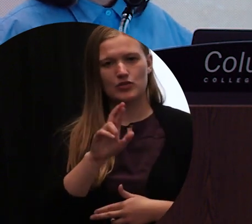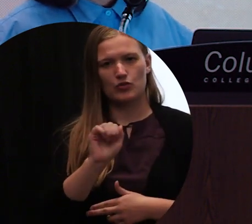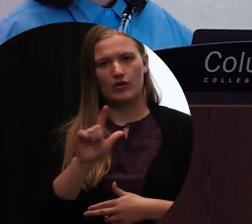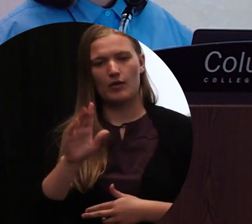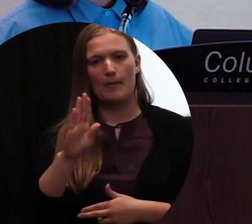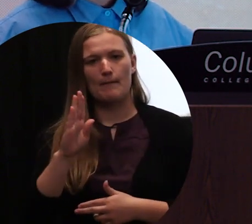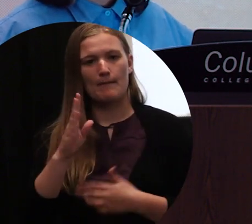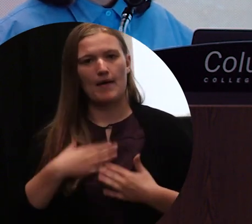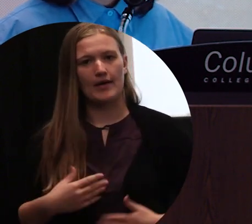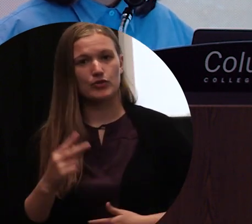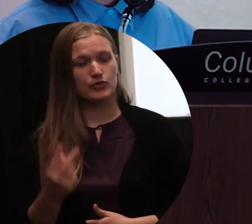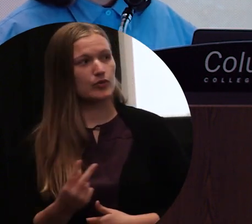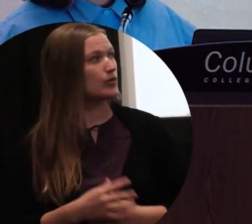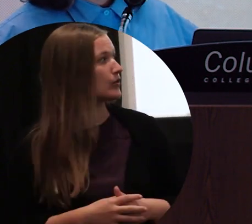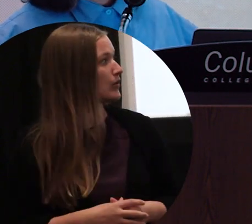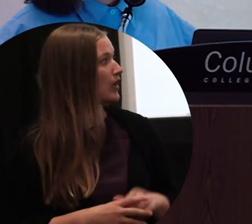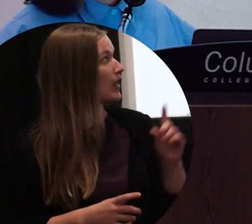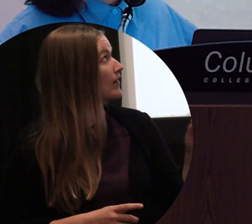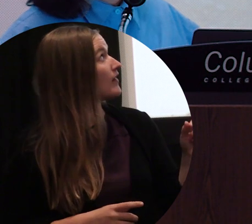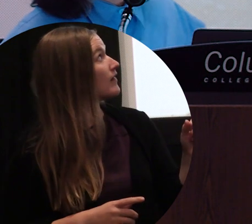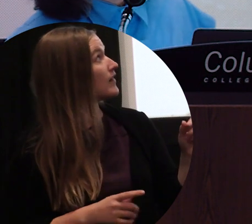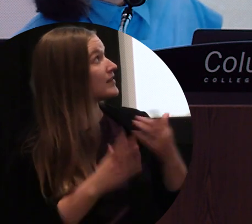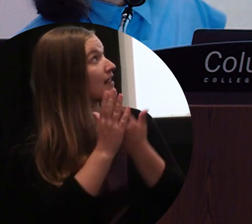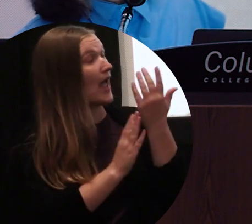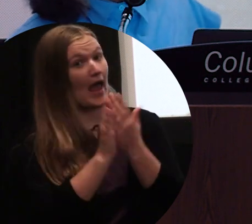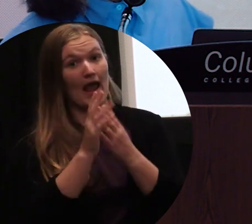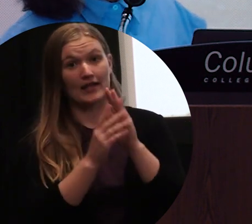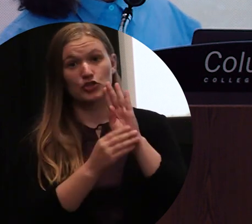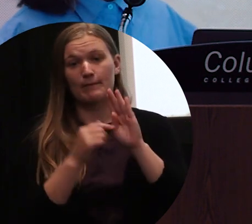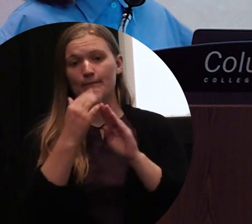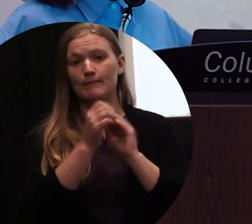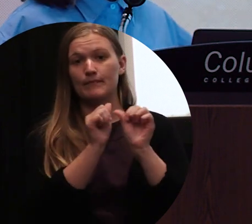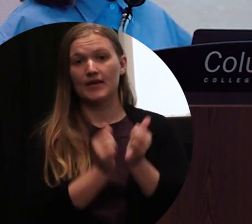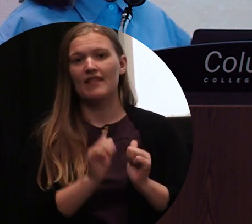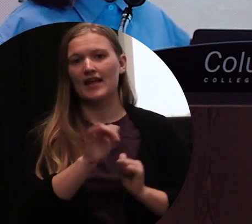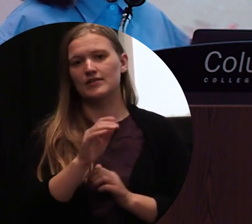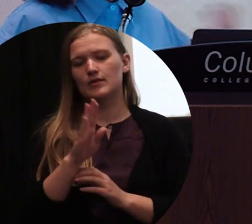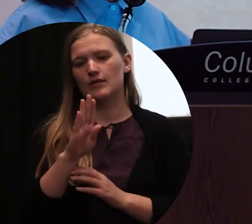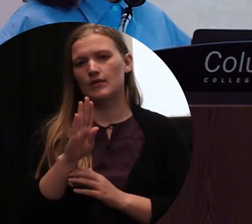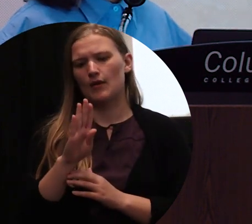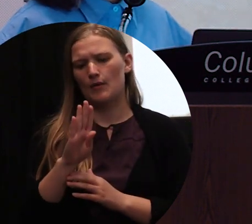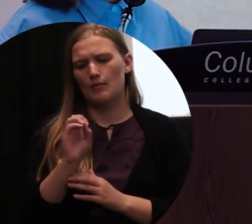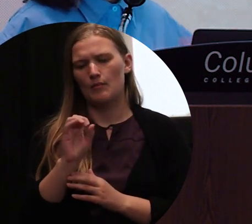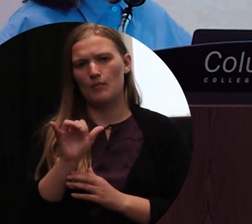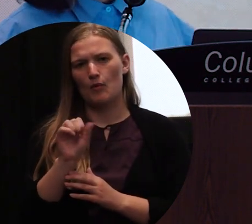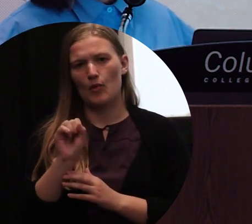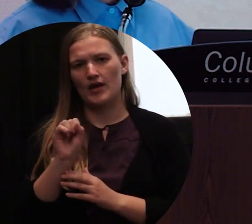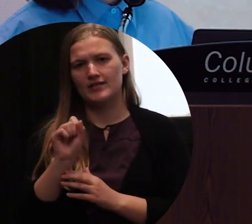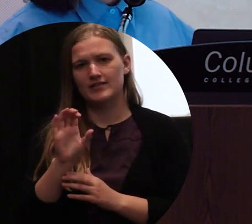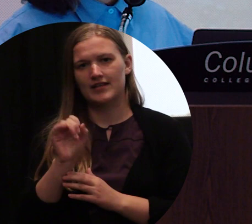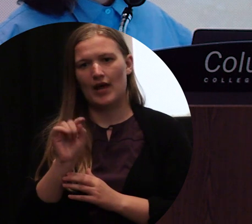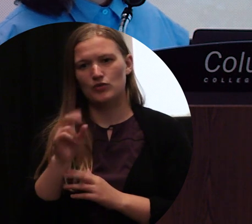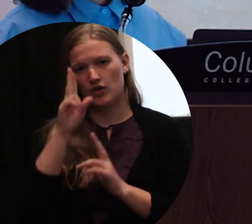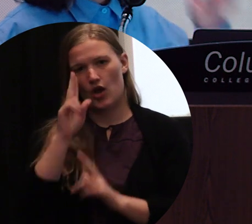gesture is the Boy Scouts honor, which is connected to Mormonism. The young men's program, they are connected